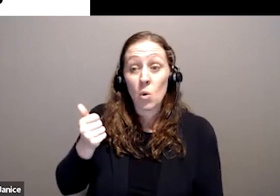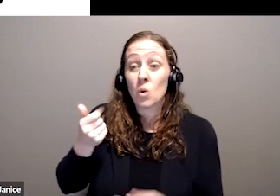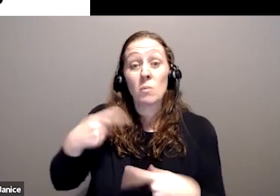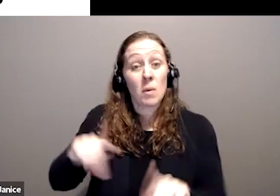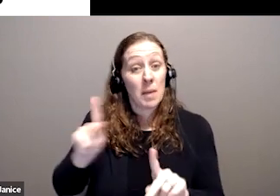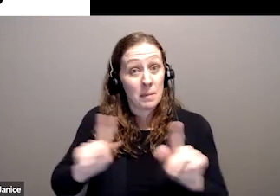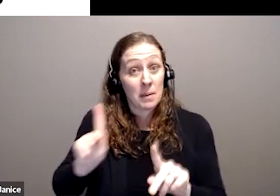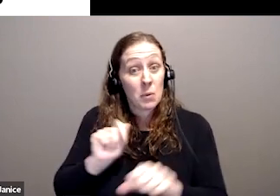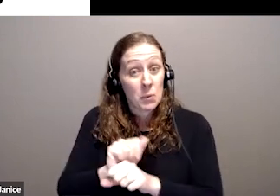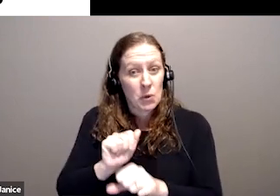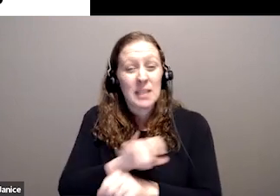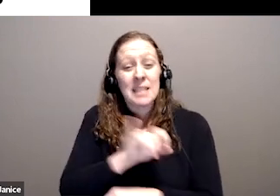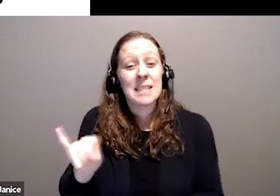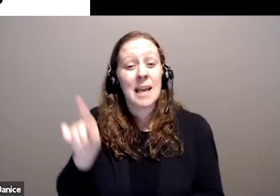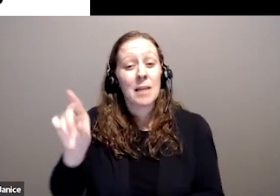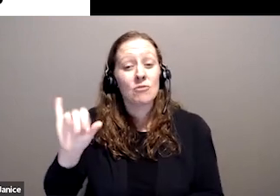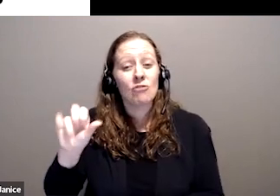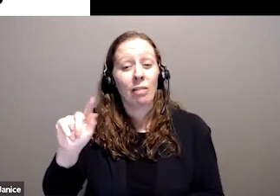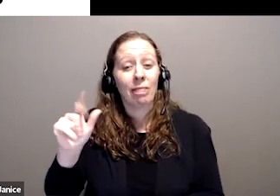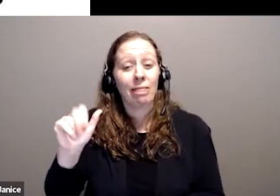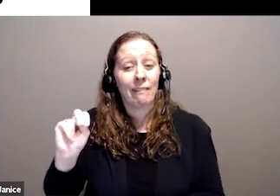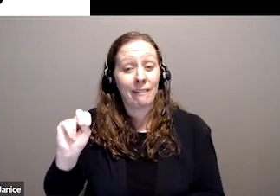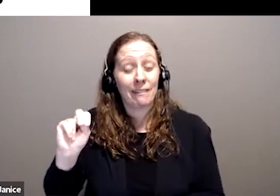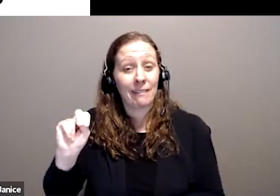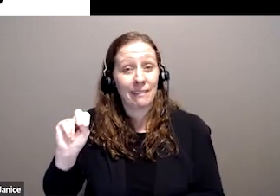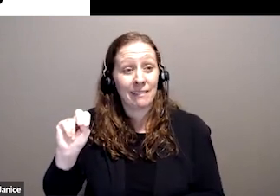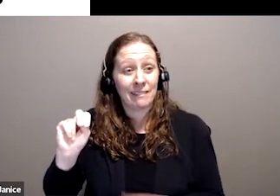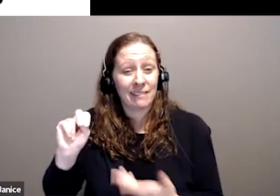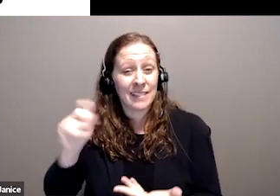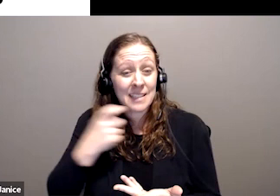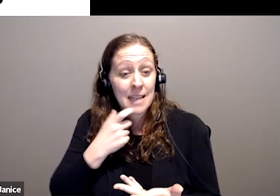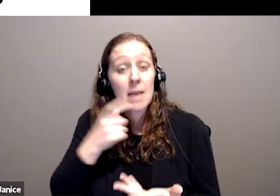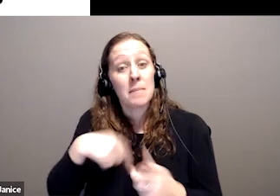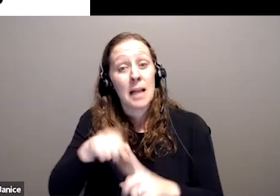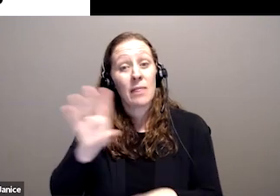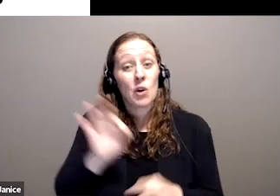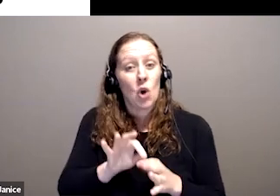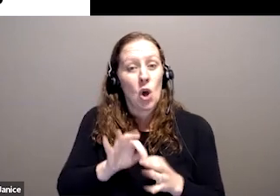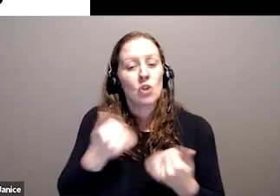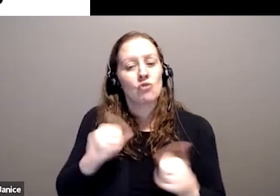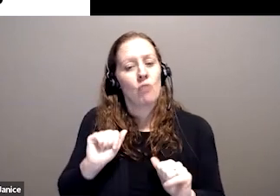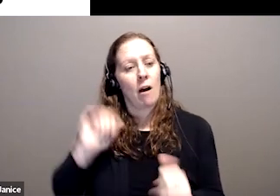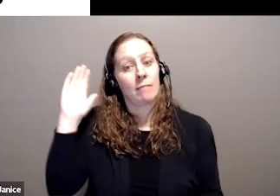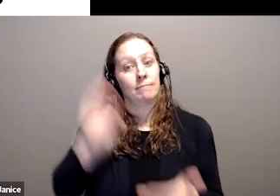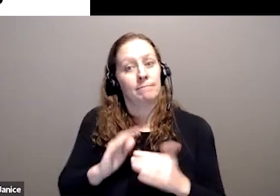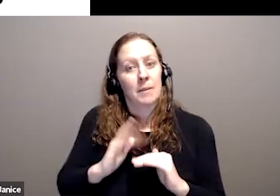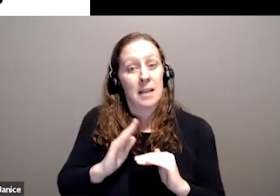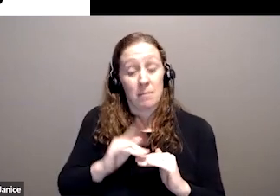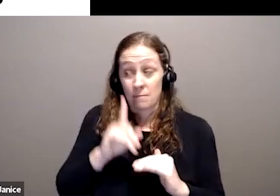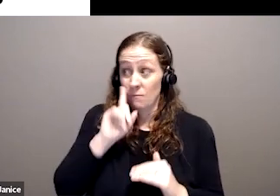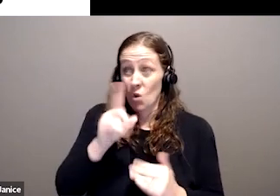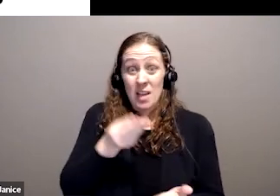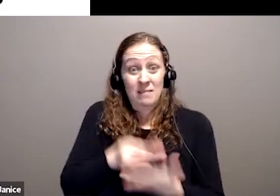Jonathan's described, and to minimise their lifetime costs. It is, in fact, from an economic perspective, the most